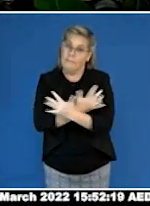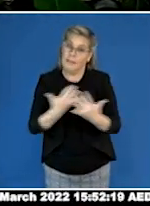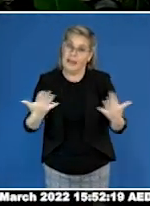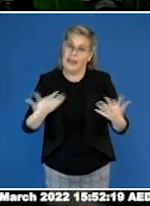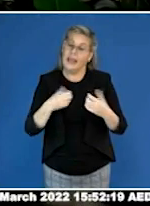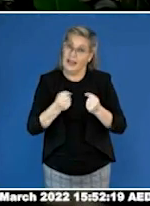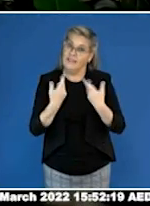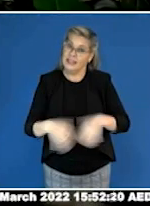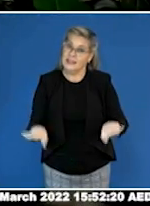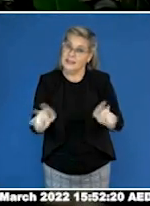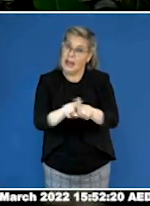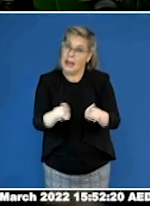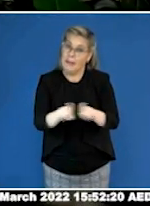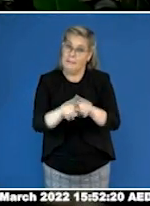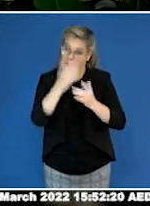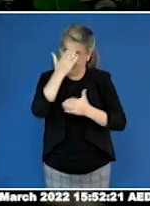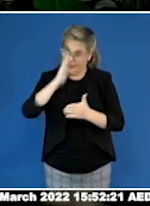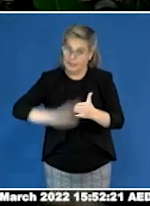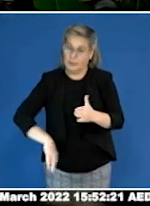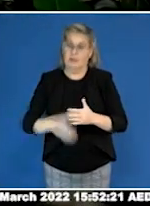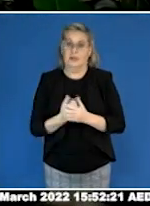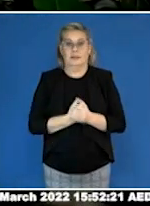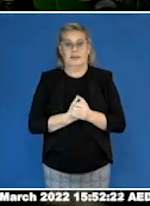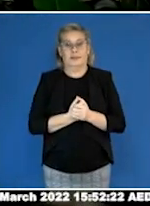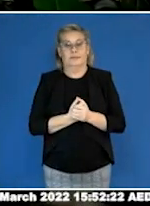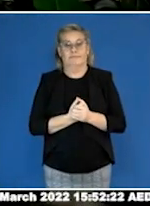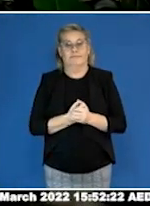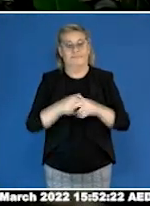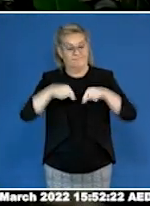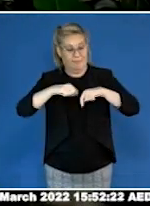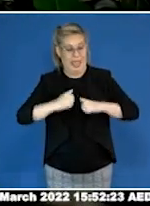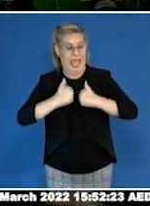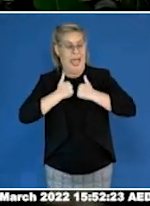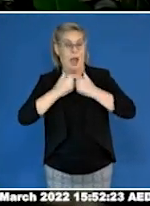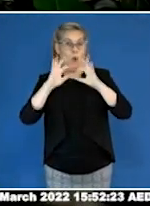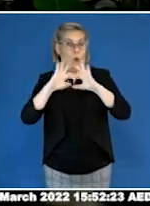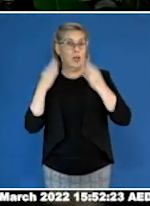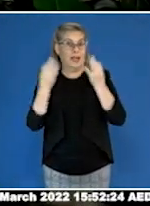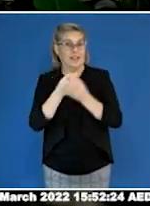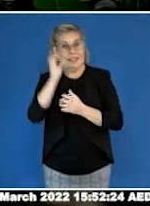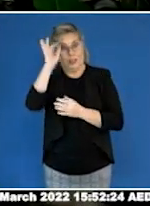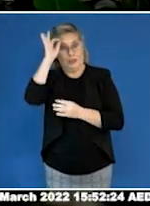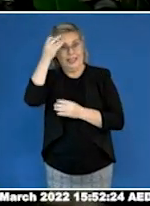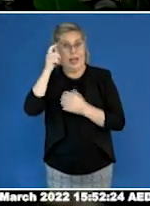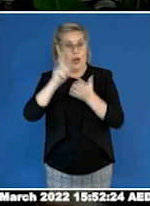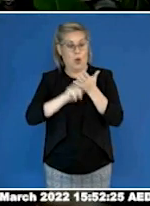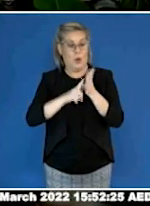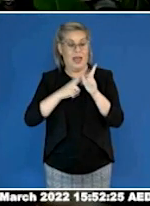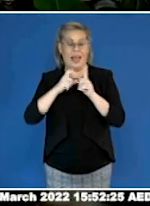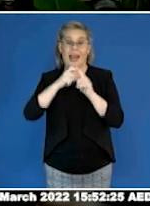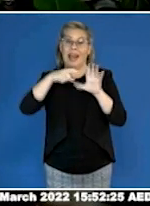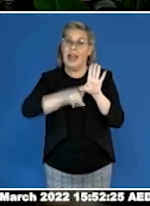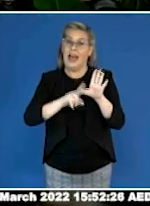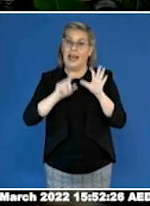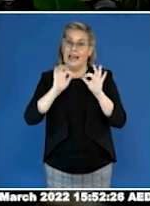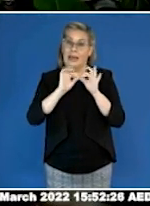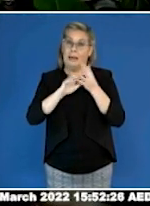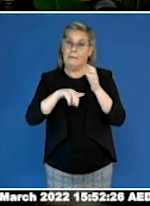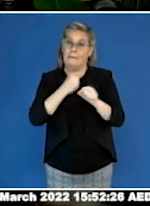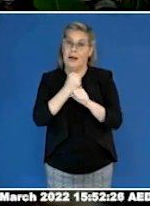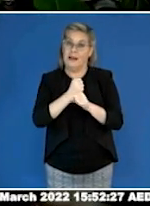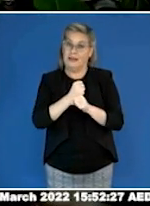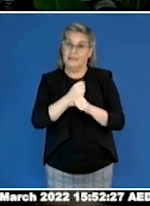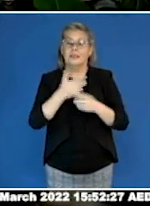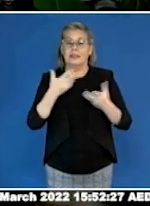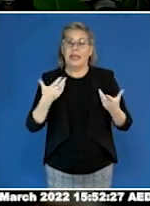So Yellow Ladybugs is an autistic led non-government charity with a strong mission to create opportunities for connection,